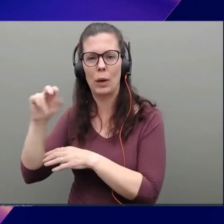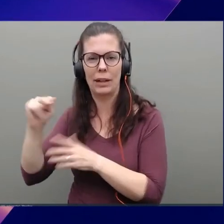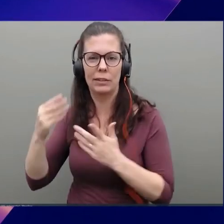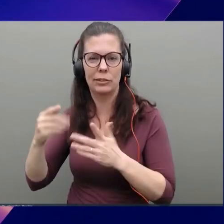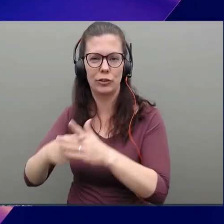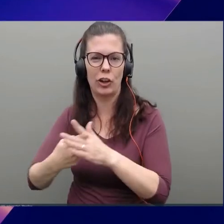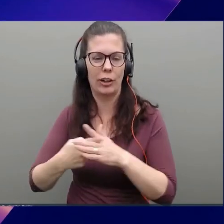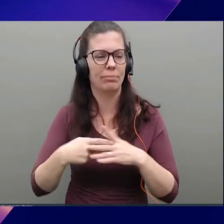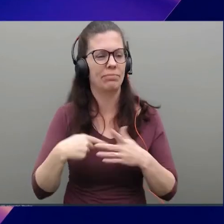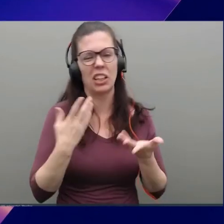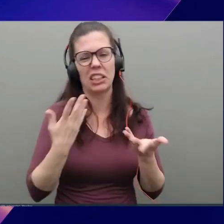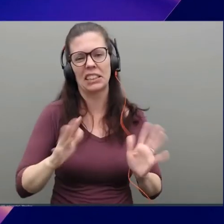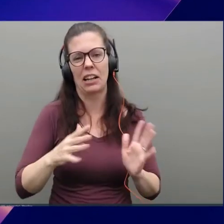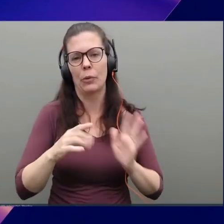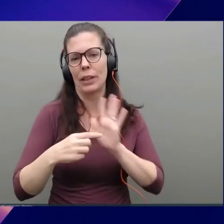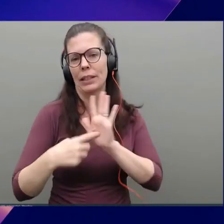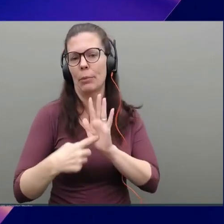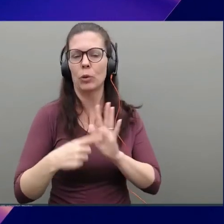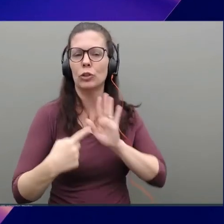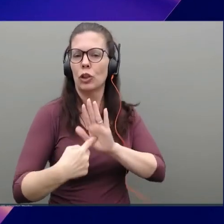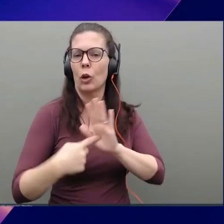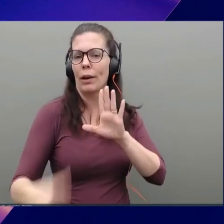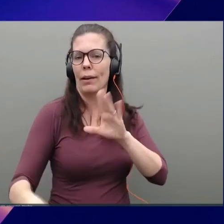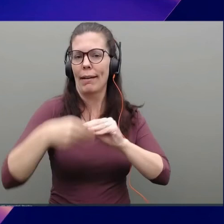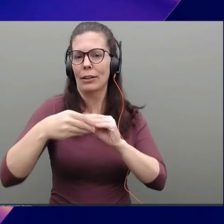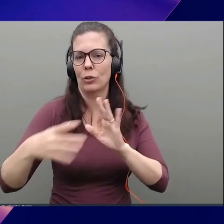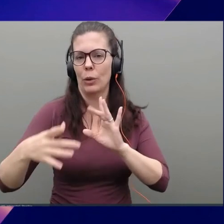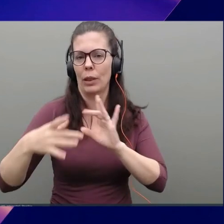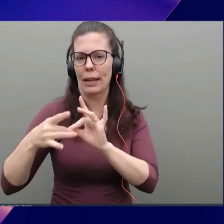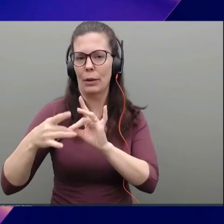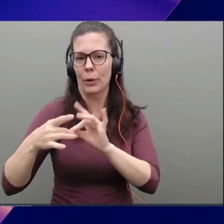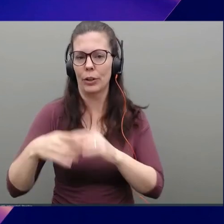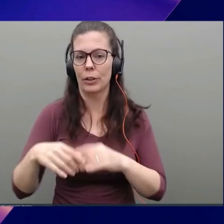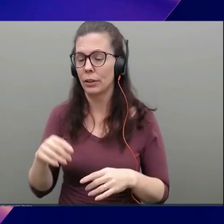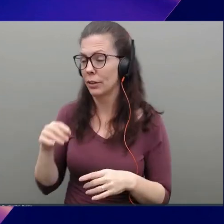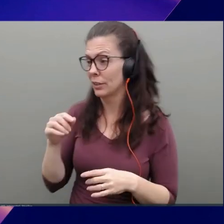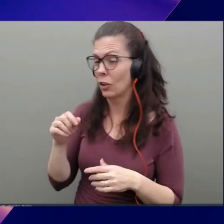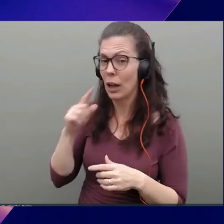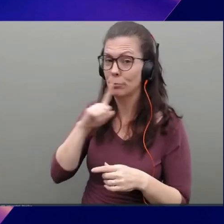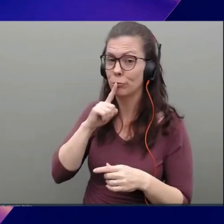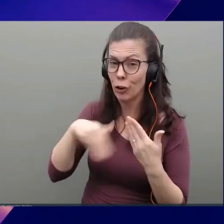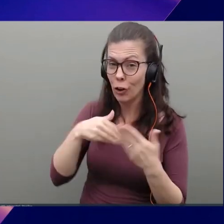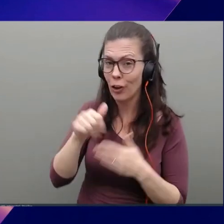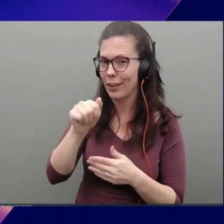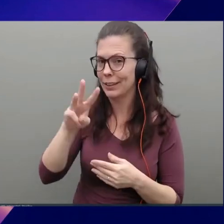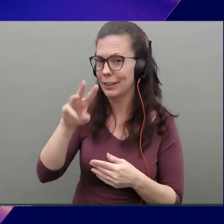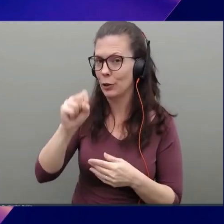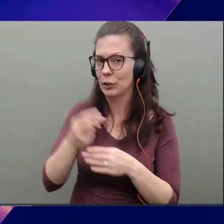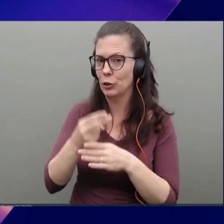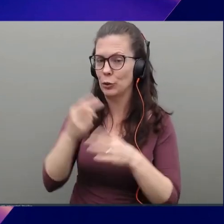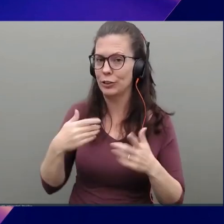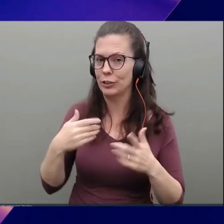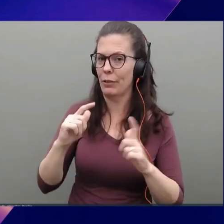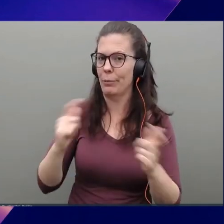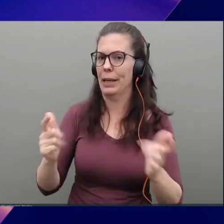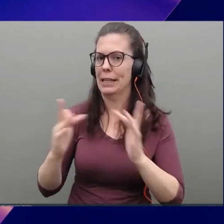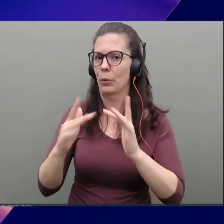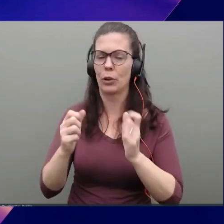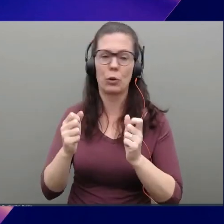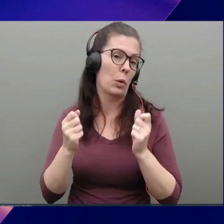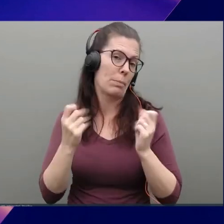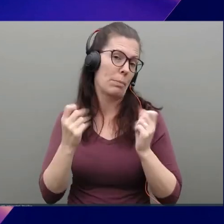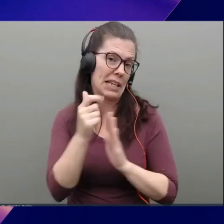this added it to the network. So, good time. I'm pretty sure every AWS user who has a significant network or multiple accounts